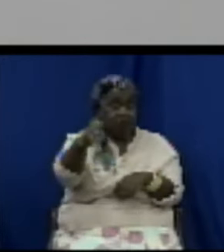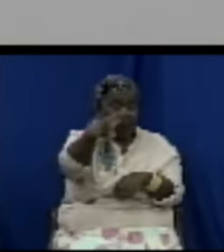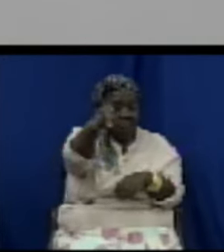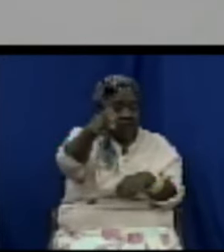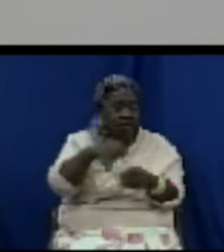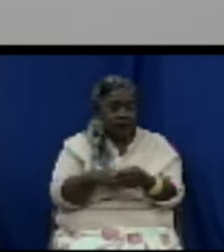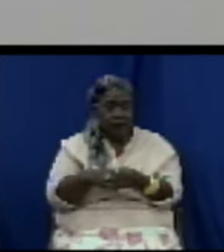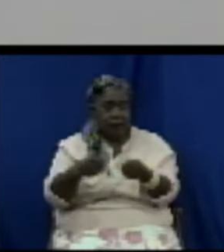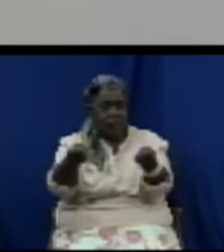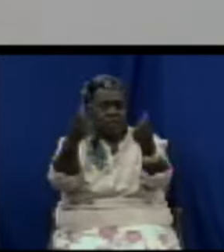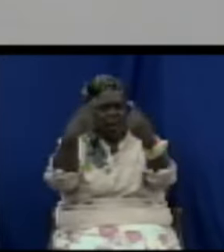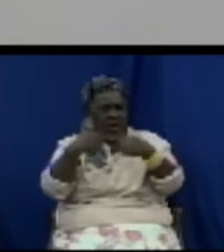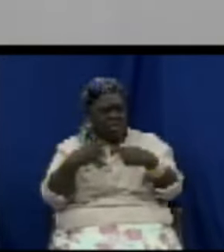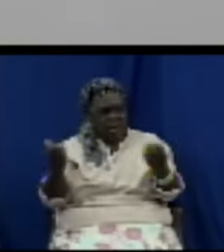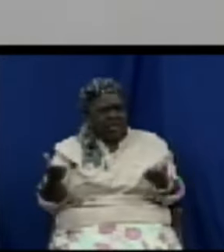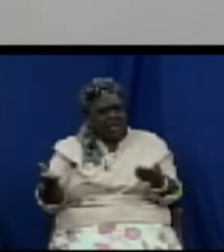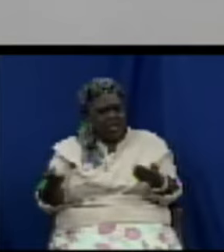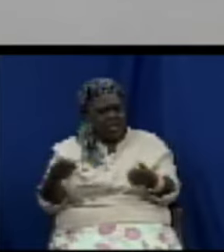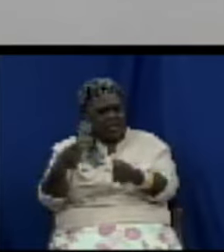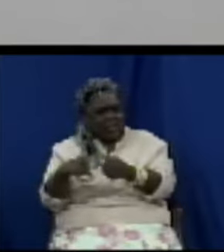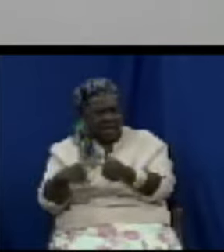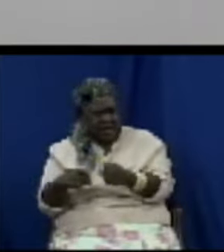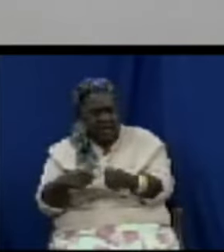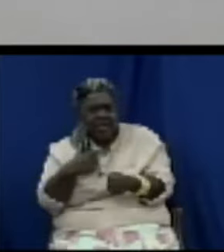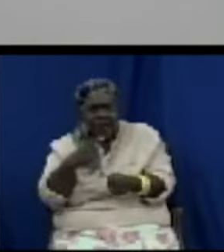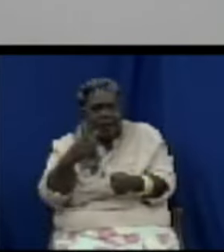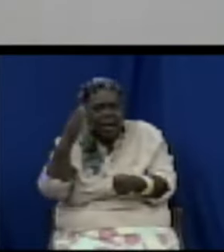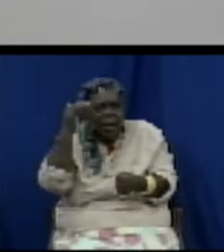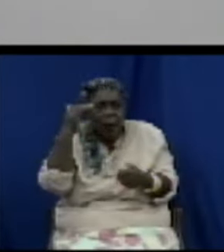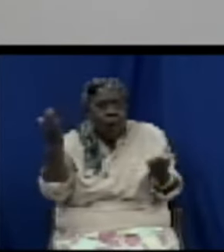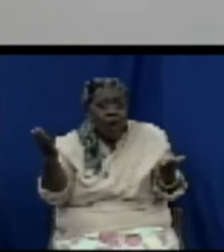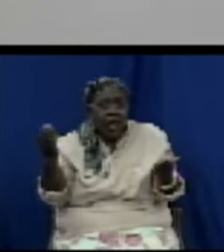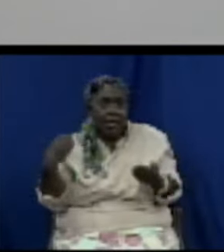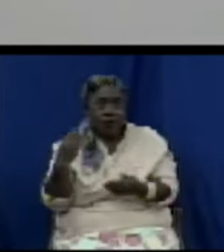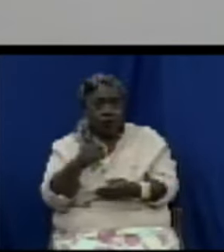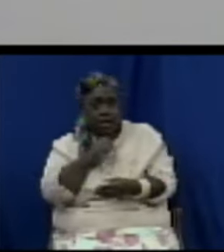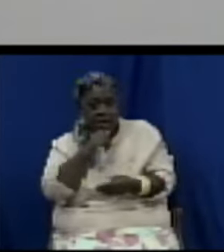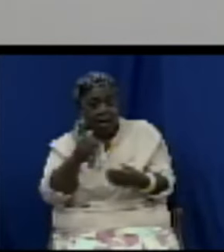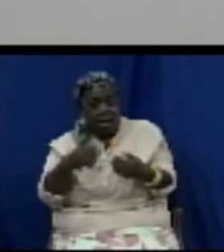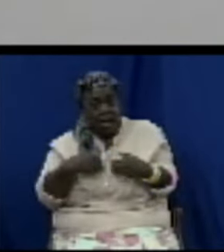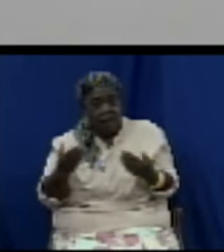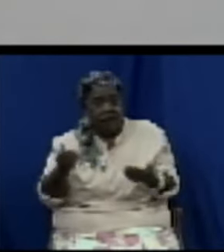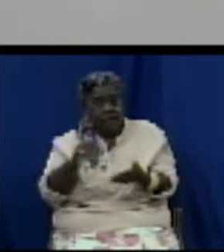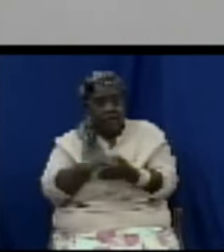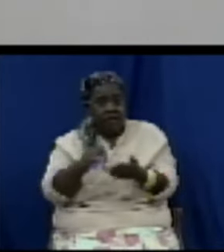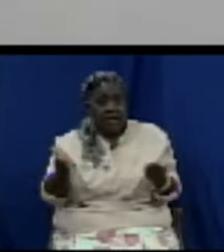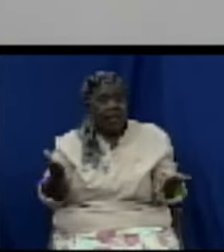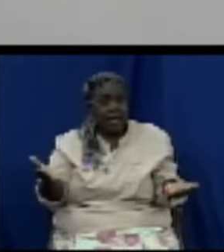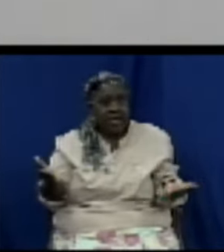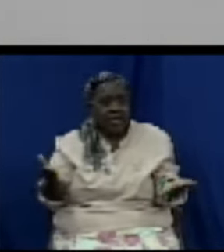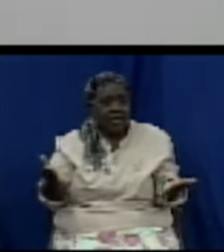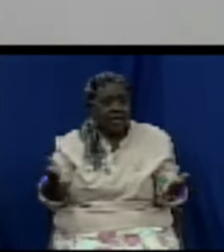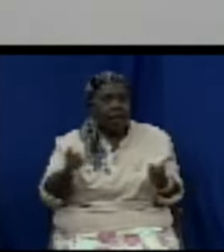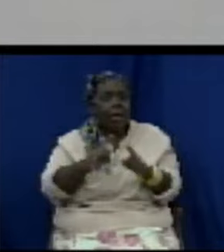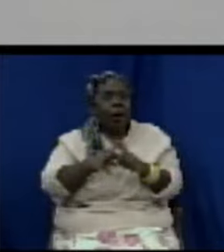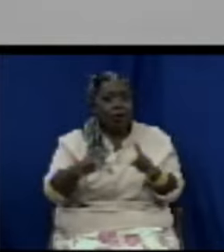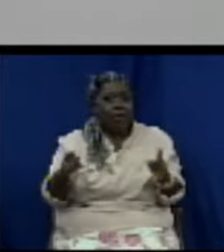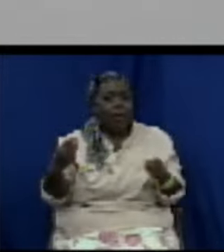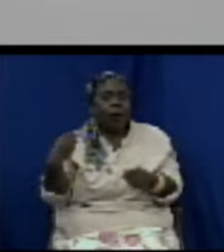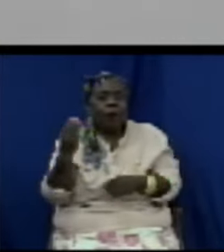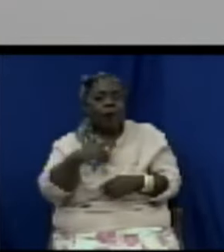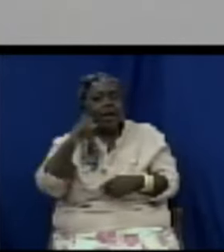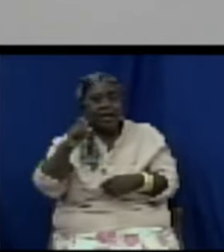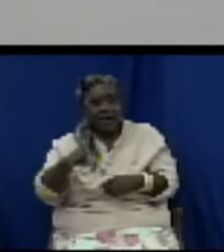isn't this in St. Kitts why can't we have this innovation we can but with innovation comes a need to protect